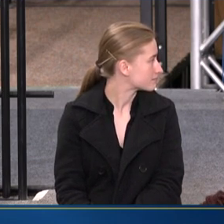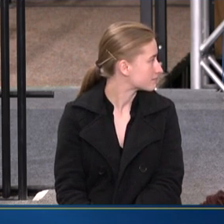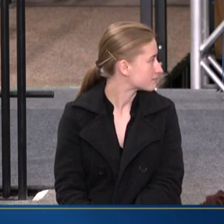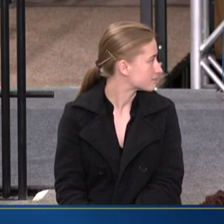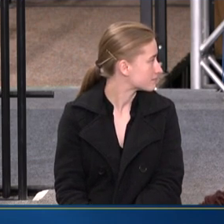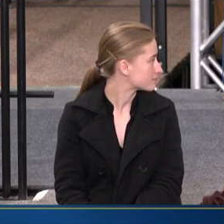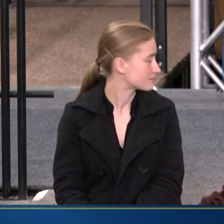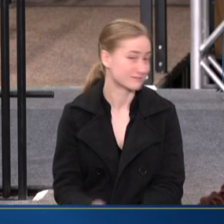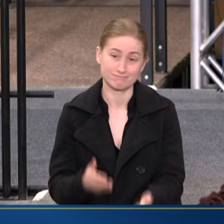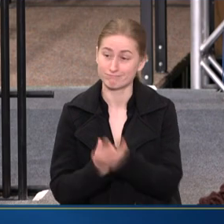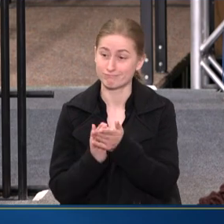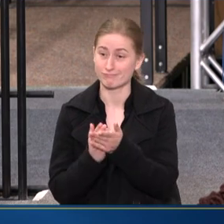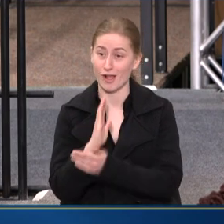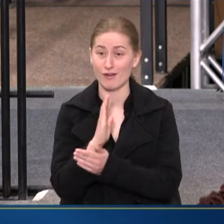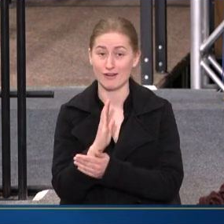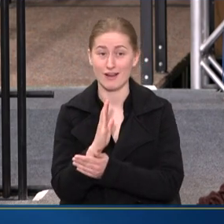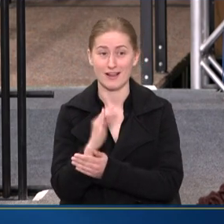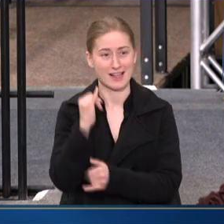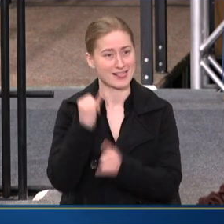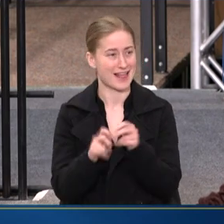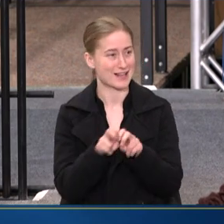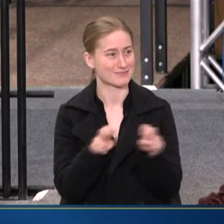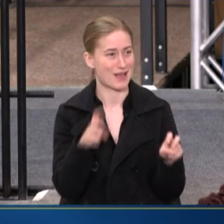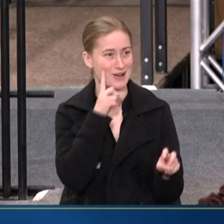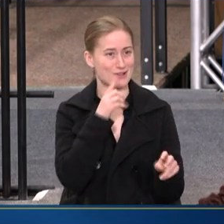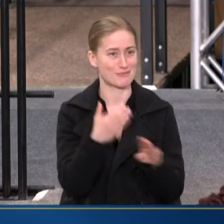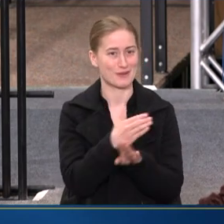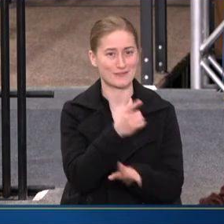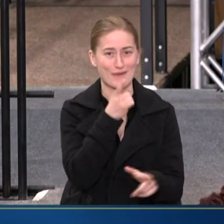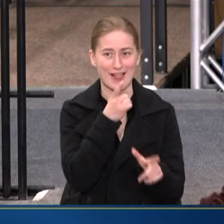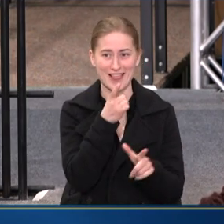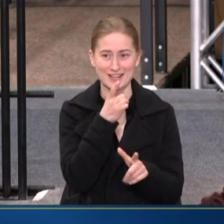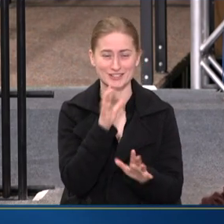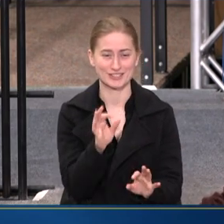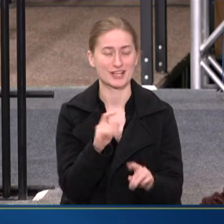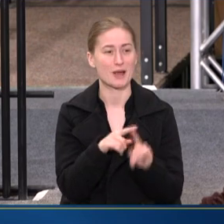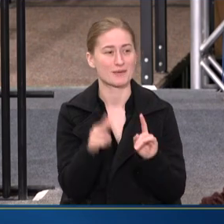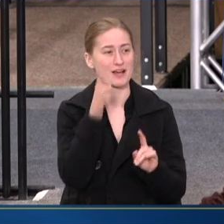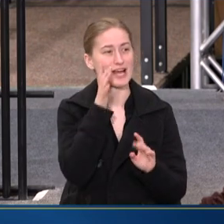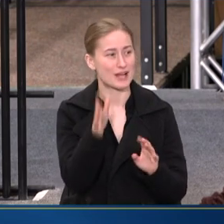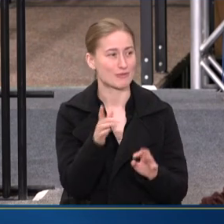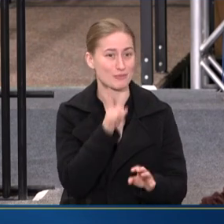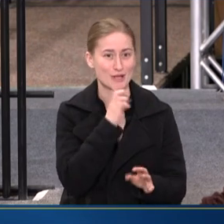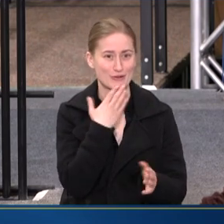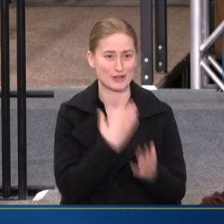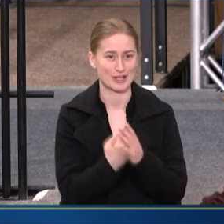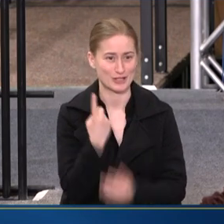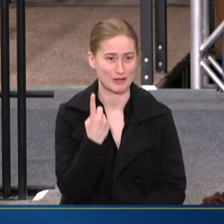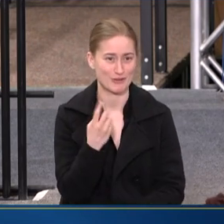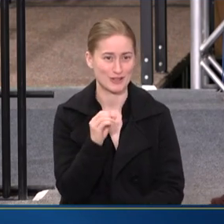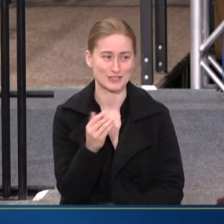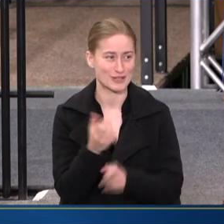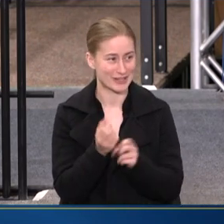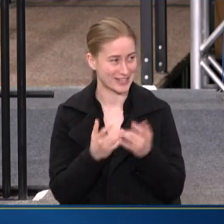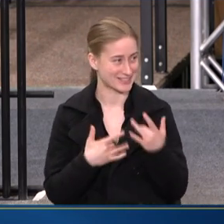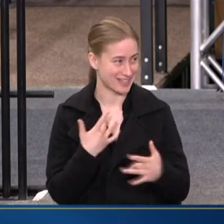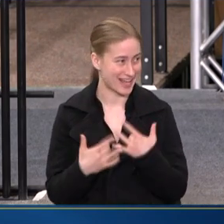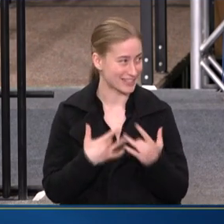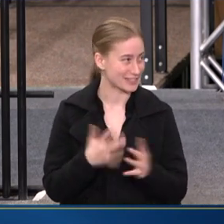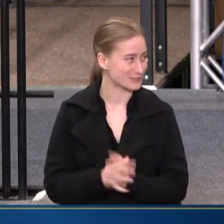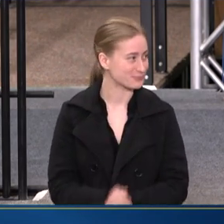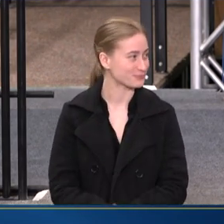ALL RIGHT, LAST PANEL BEFORE LUNCH. BUT IT'S GOING TO BE A REALLY GOOD ONE. SO GET EXCITED.